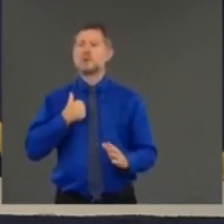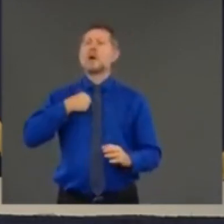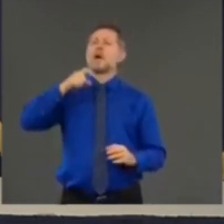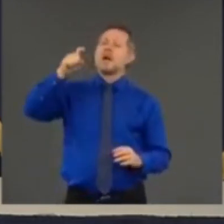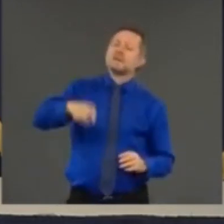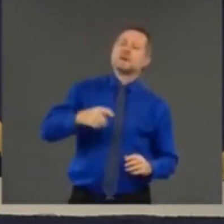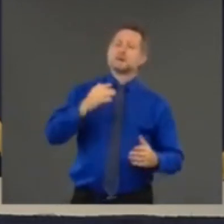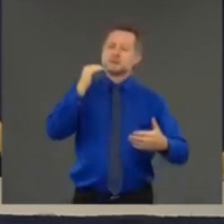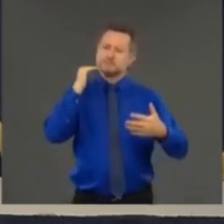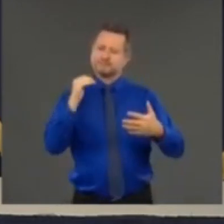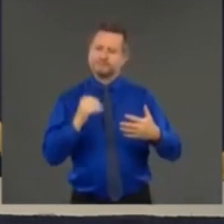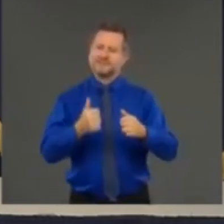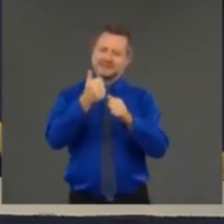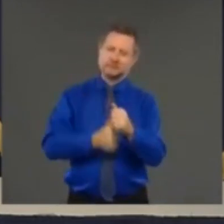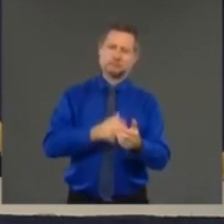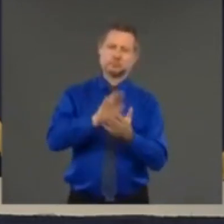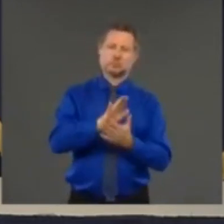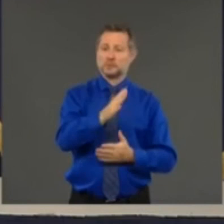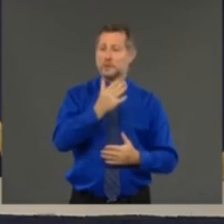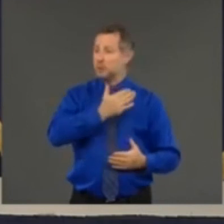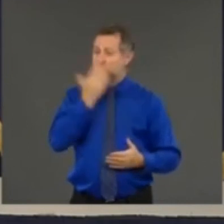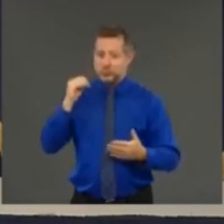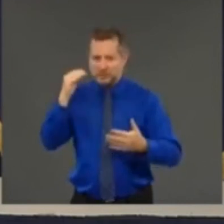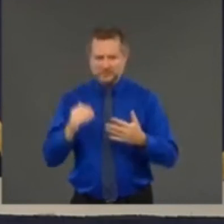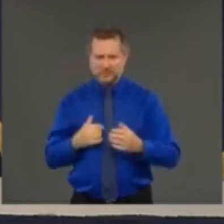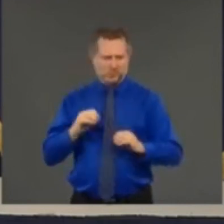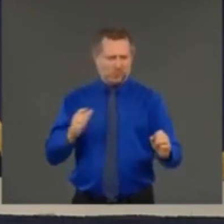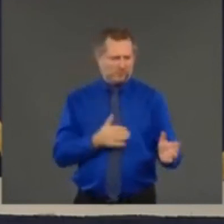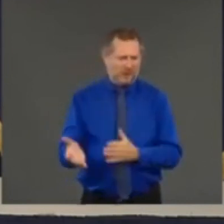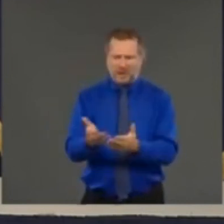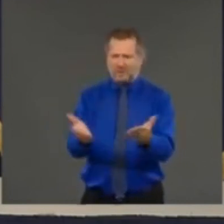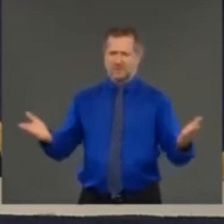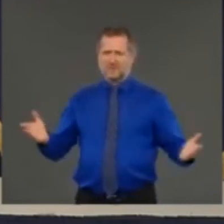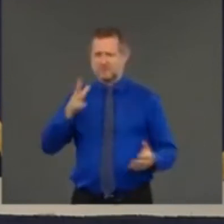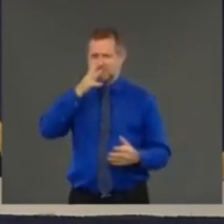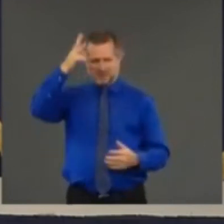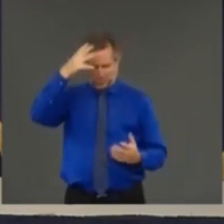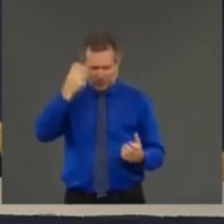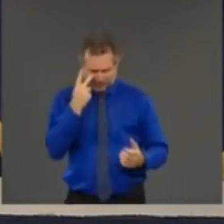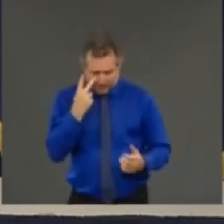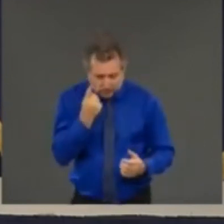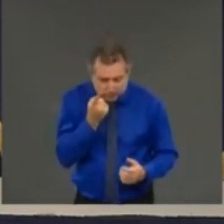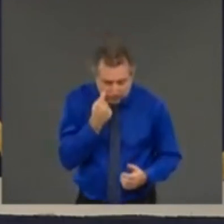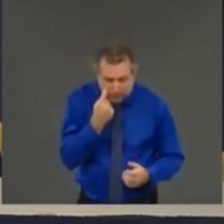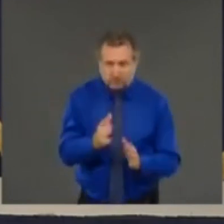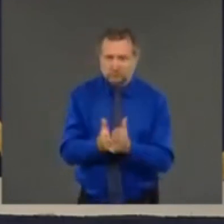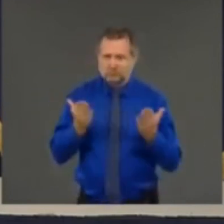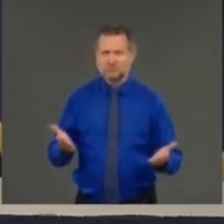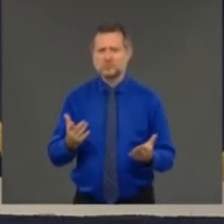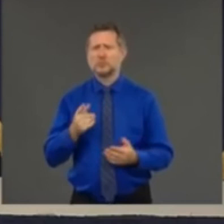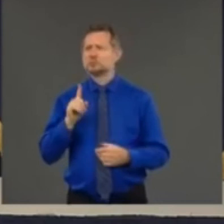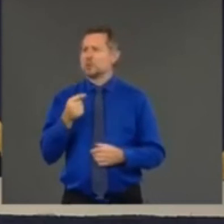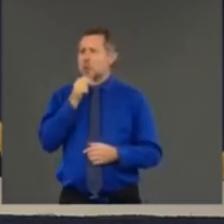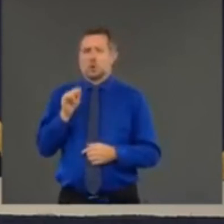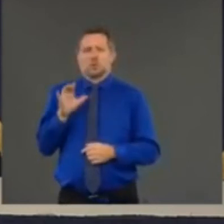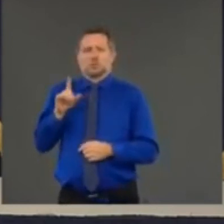then you don't have a plan because how can a parent make a decision and it's not just New York City you know it's any school